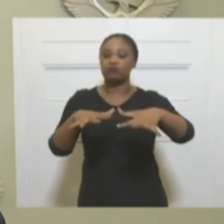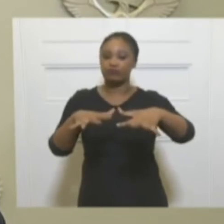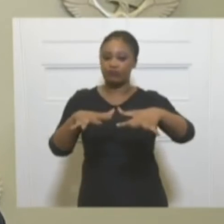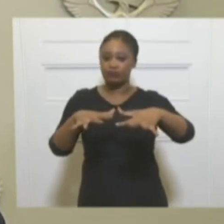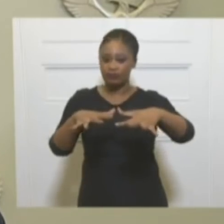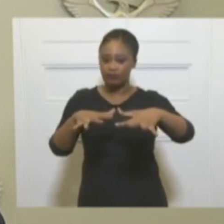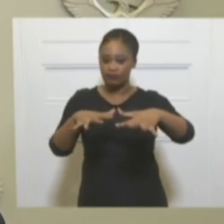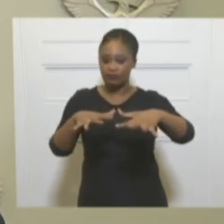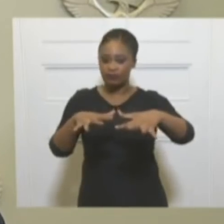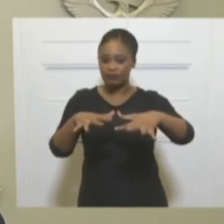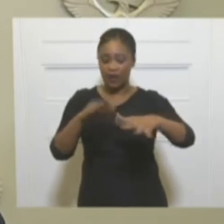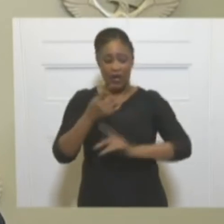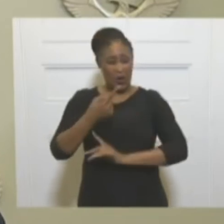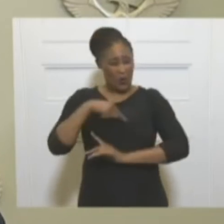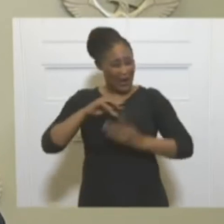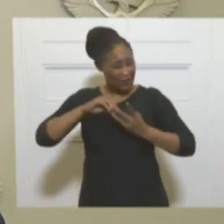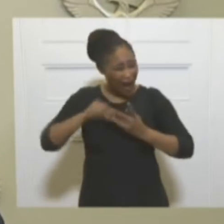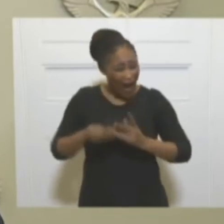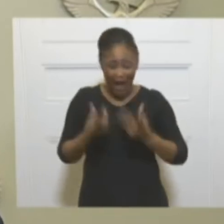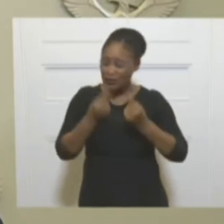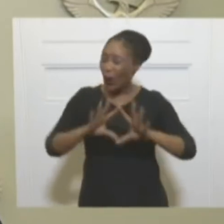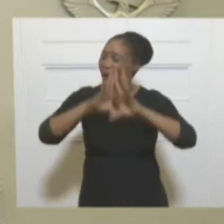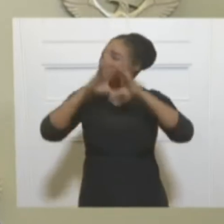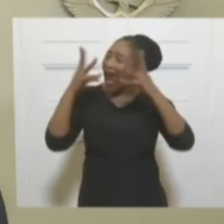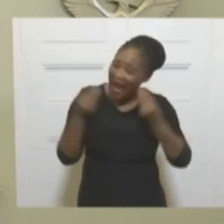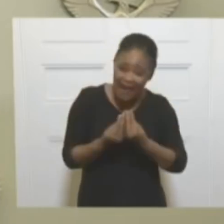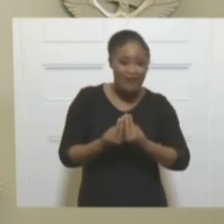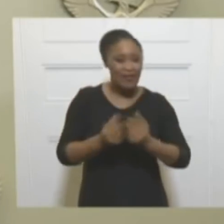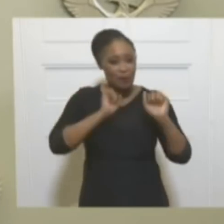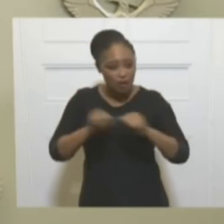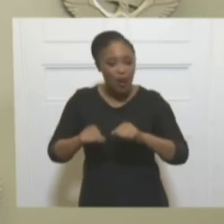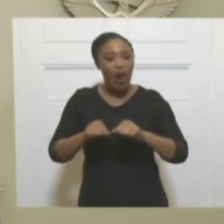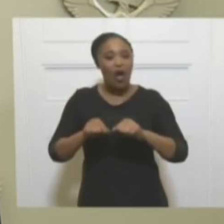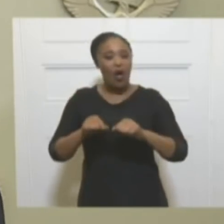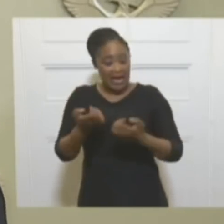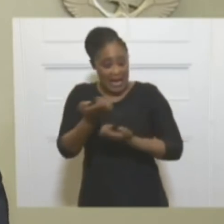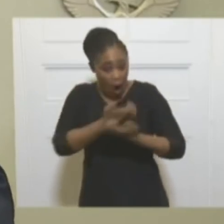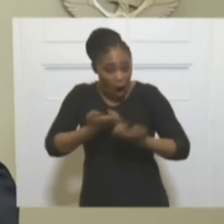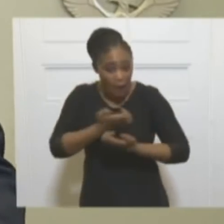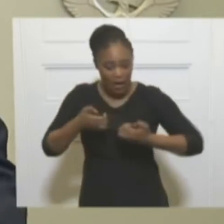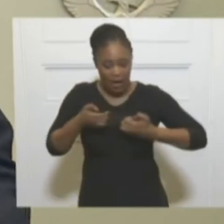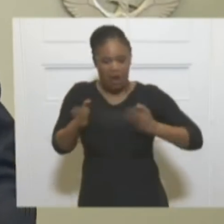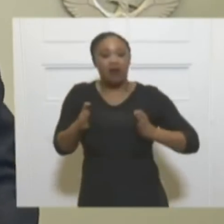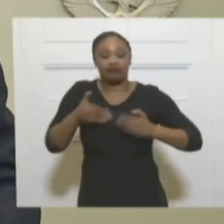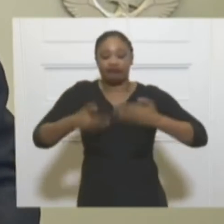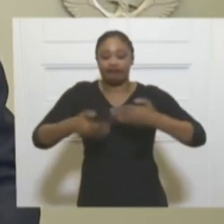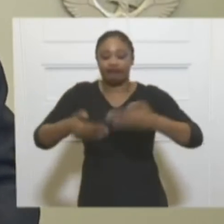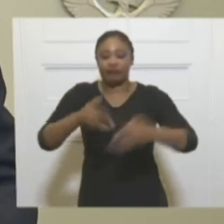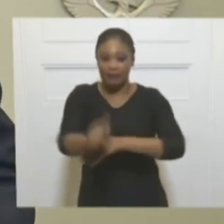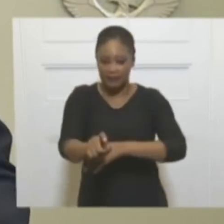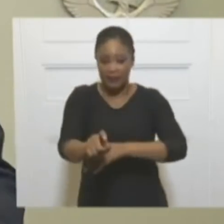While doing everything possible to keep the economy open, we have adjusted the restrictions